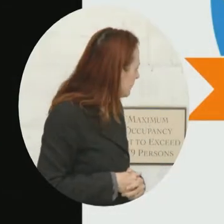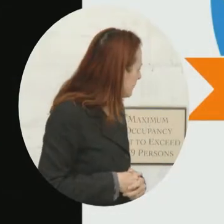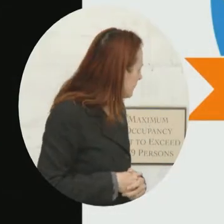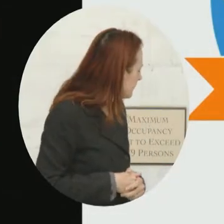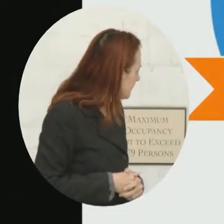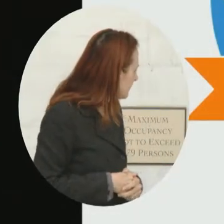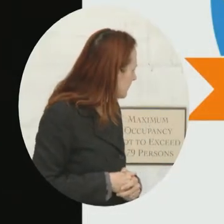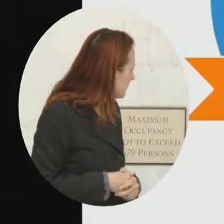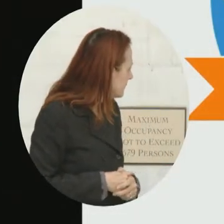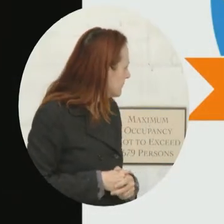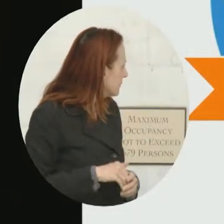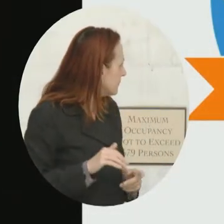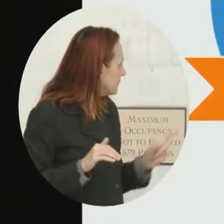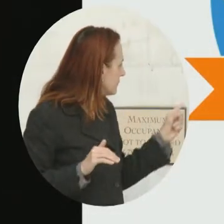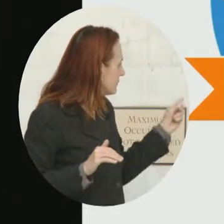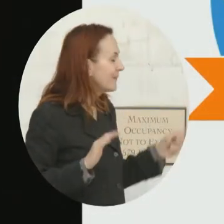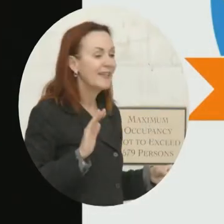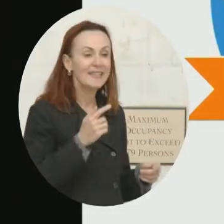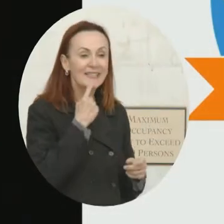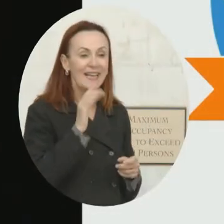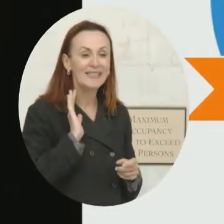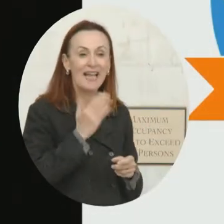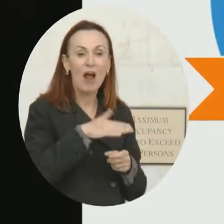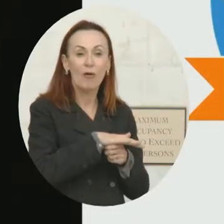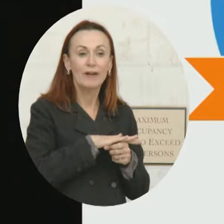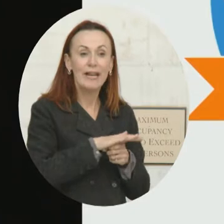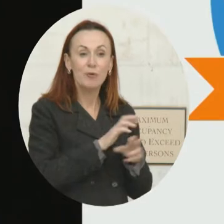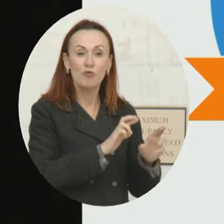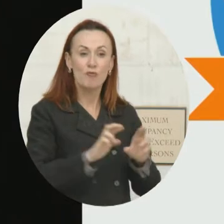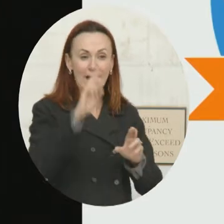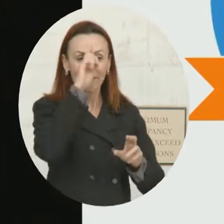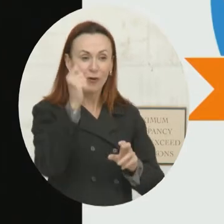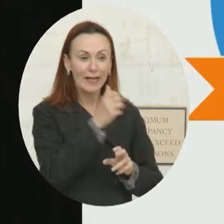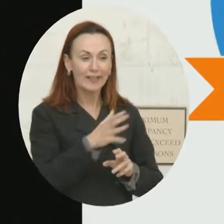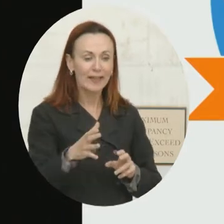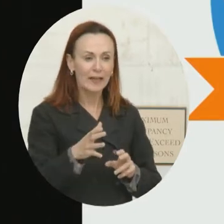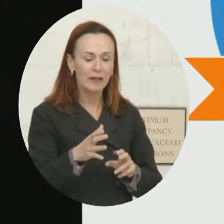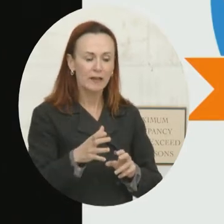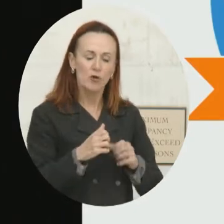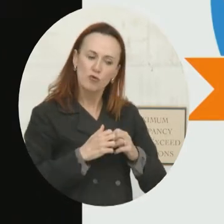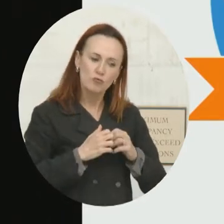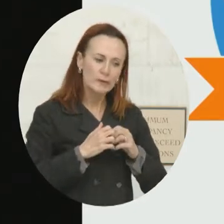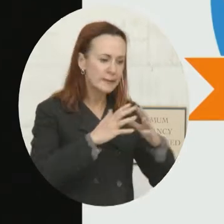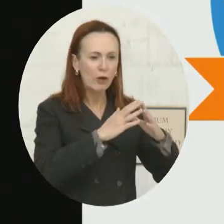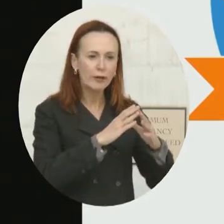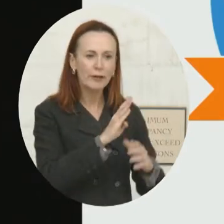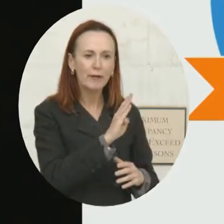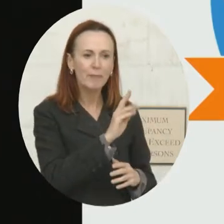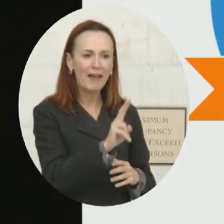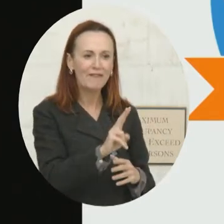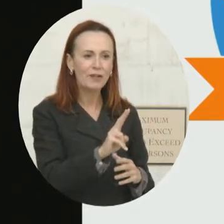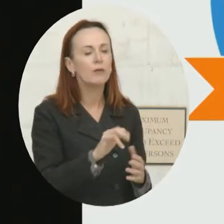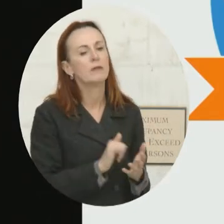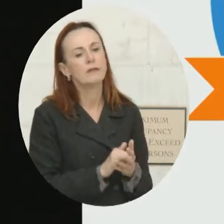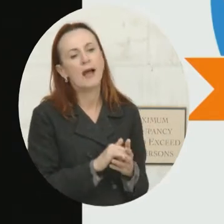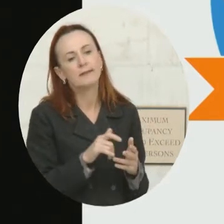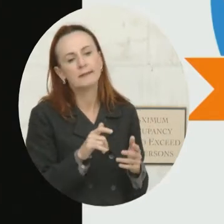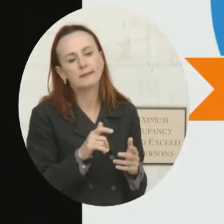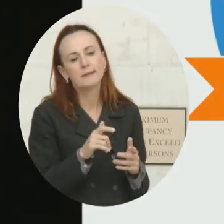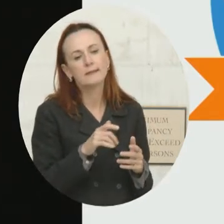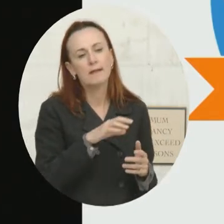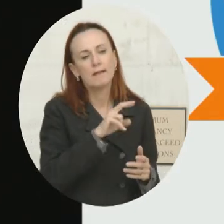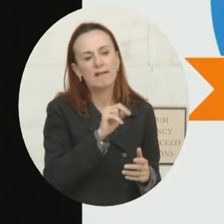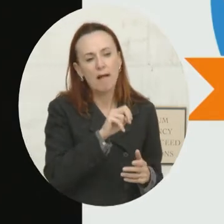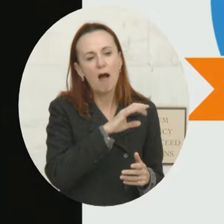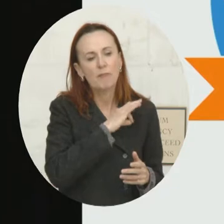Our neighborhood ready for anything Resilient Bayview. Resilient Bayview is a group of non-profit organizations, faith